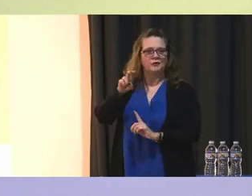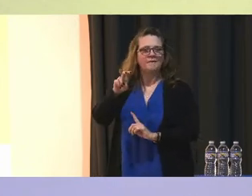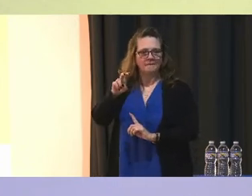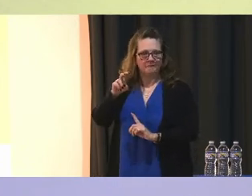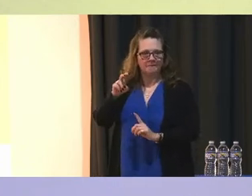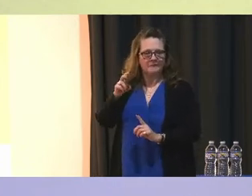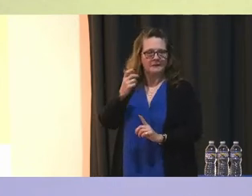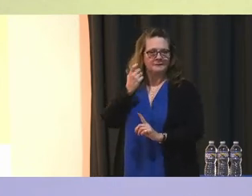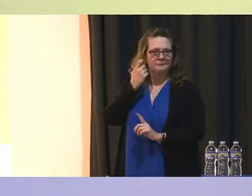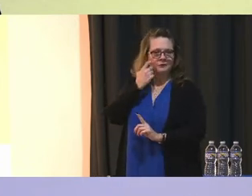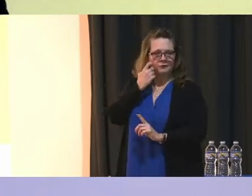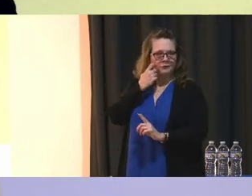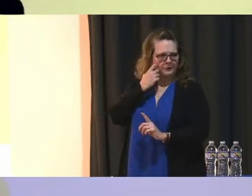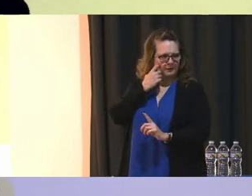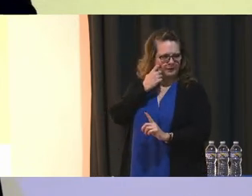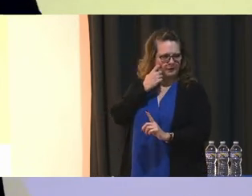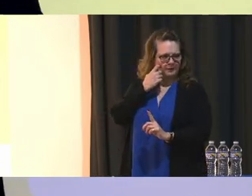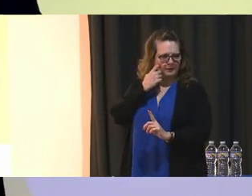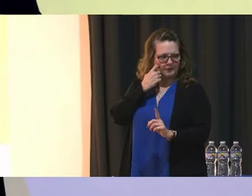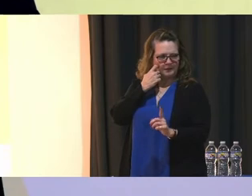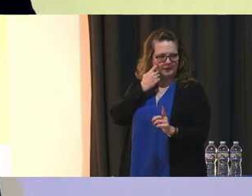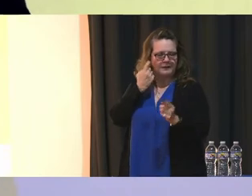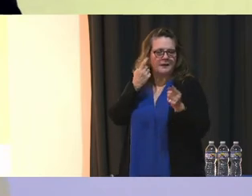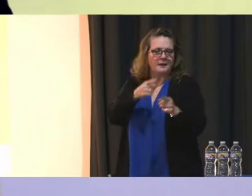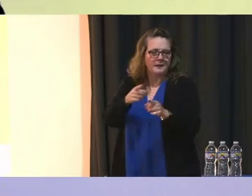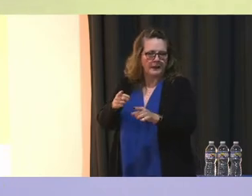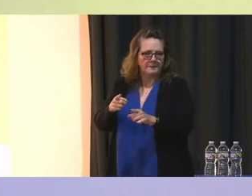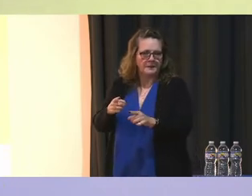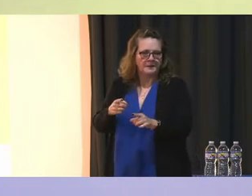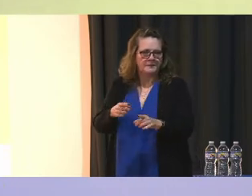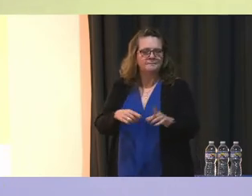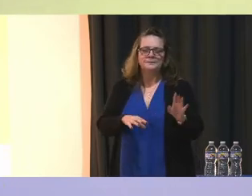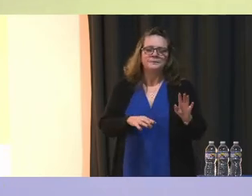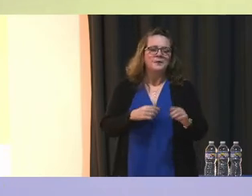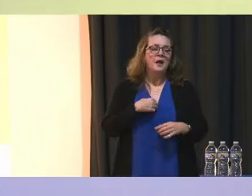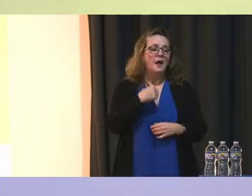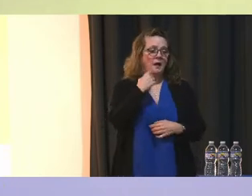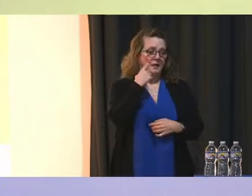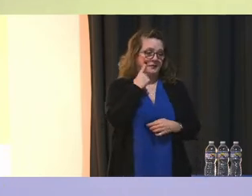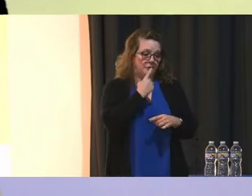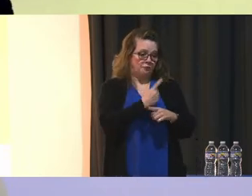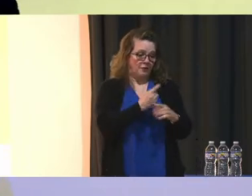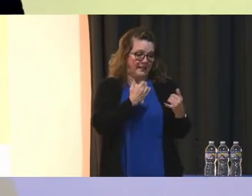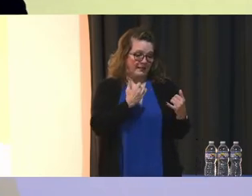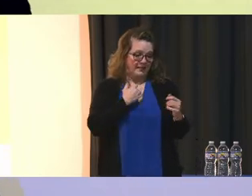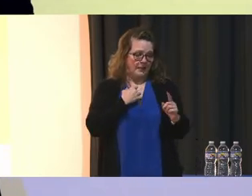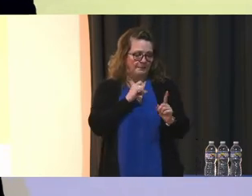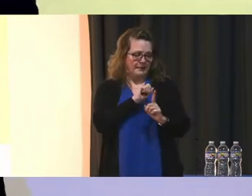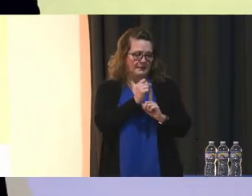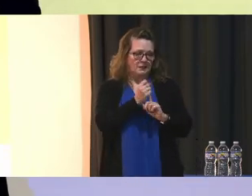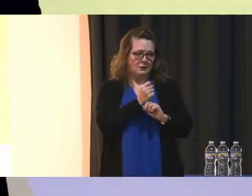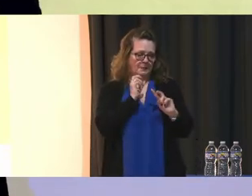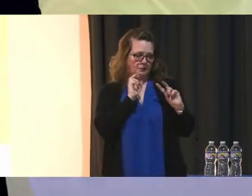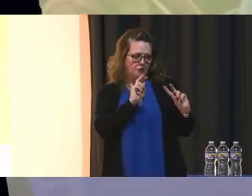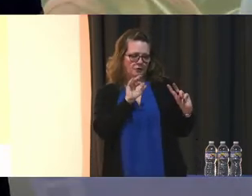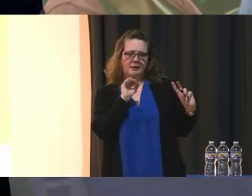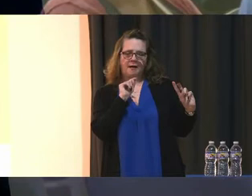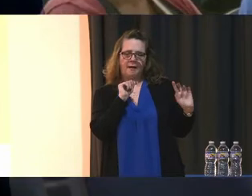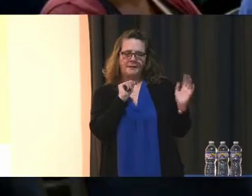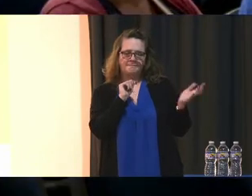recently for specifically that reason. I think right now I'm in a situation where I'm looking at how